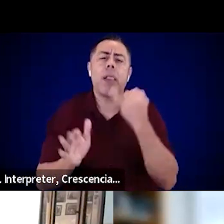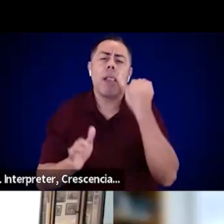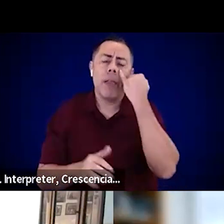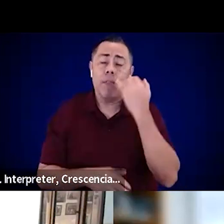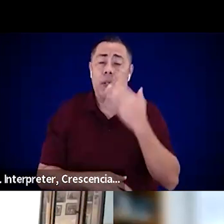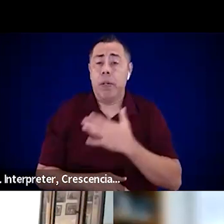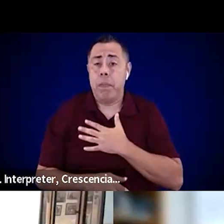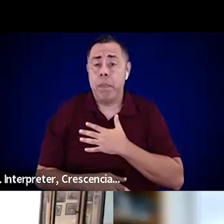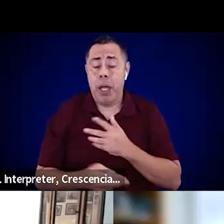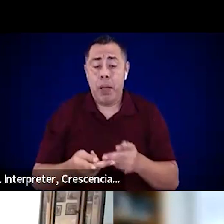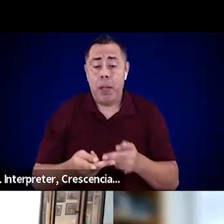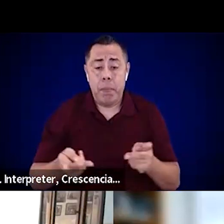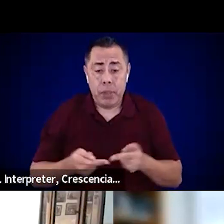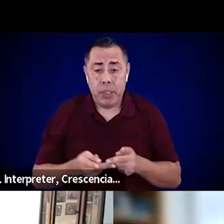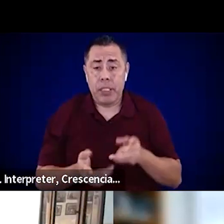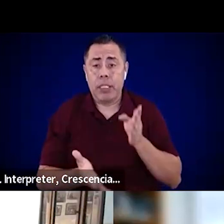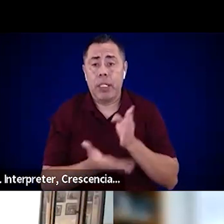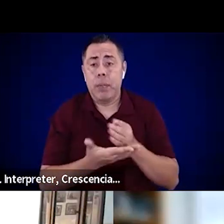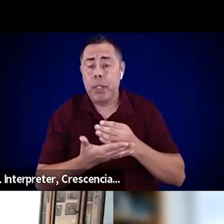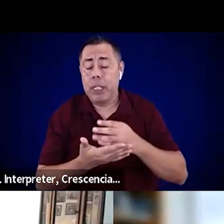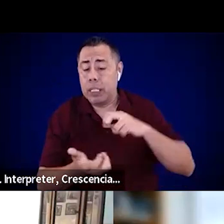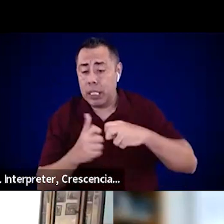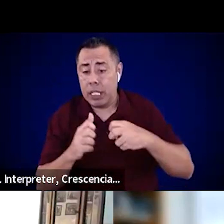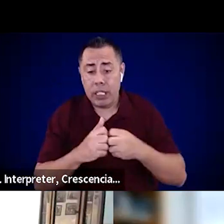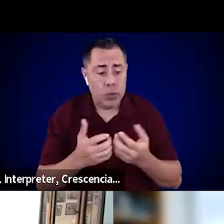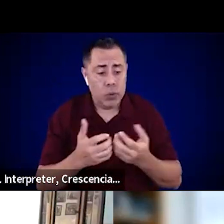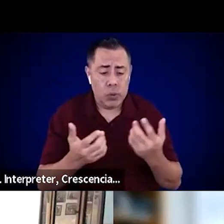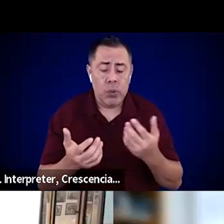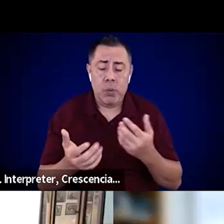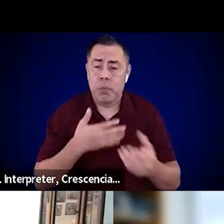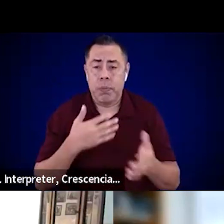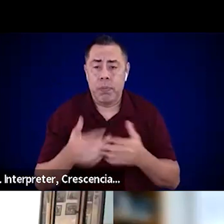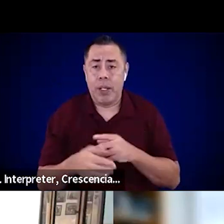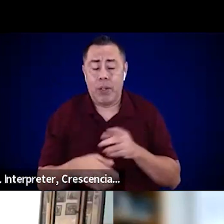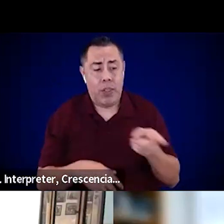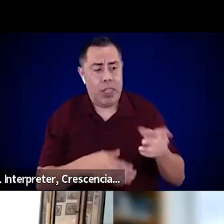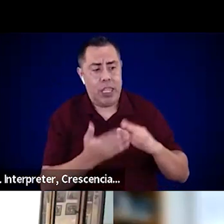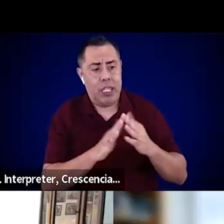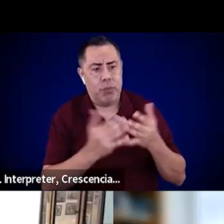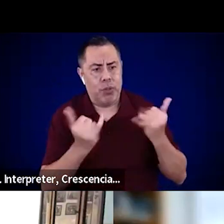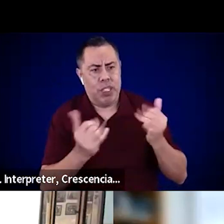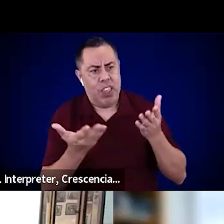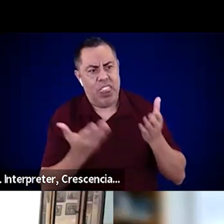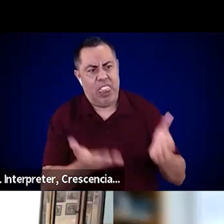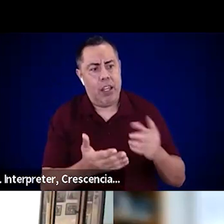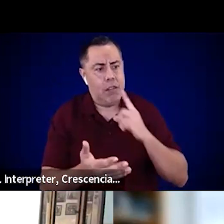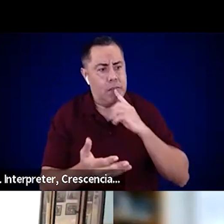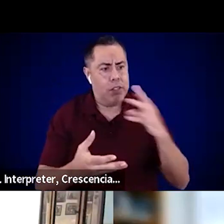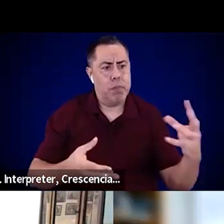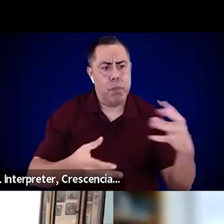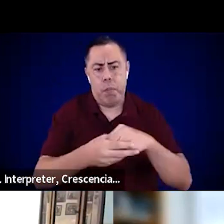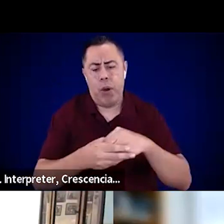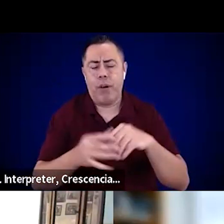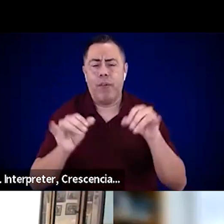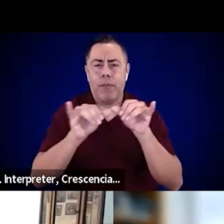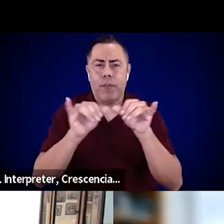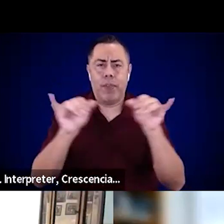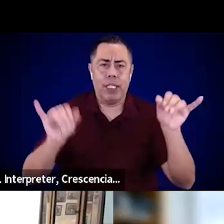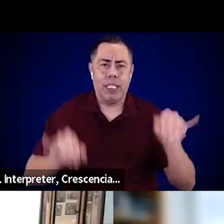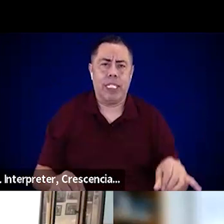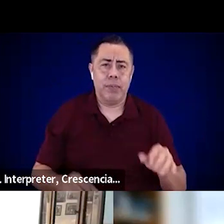you know, you're not losing that progress. You know, it's part of the system, you know, and I'm not going to say